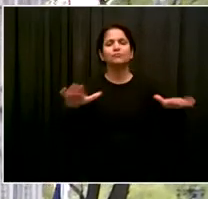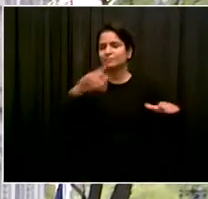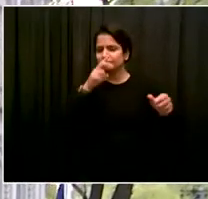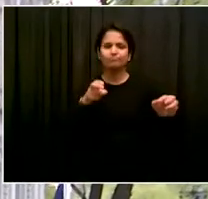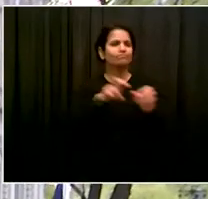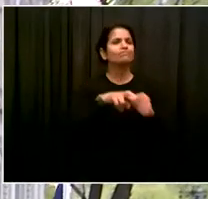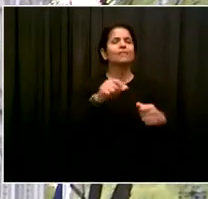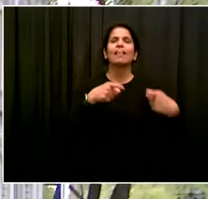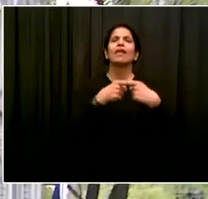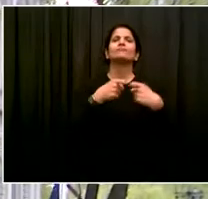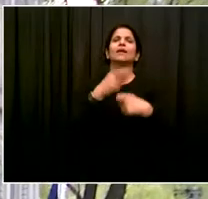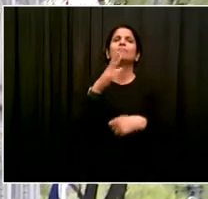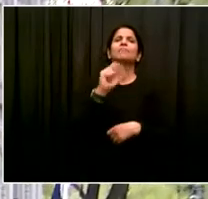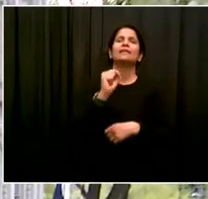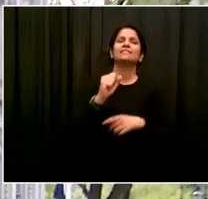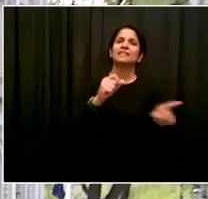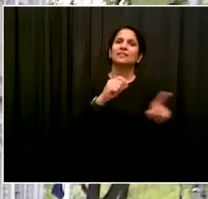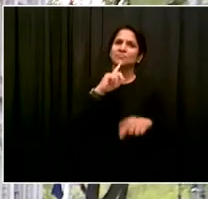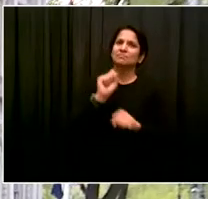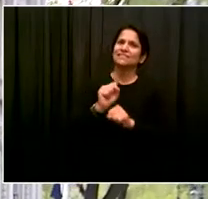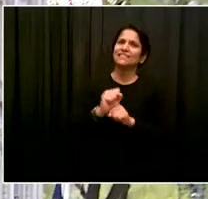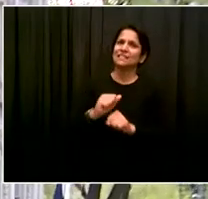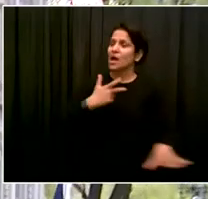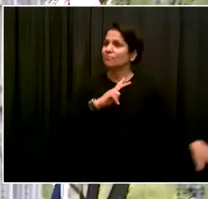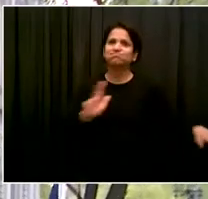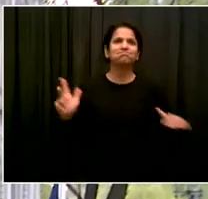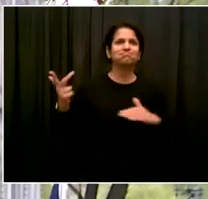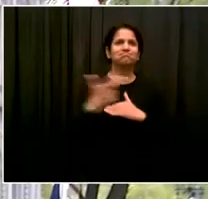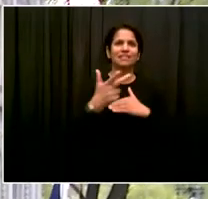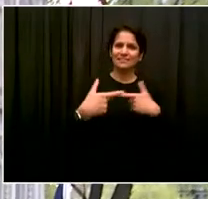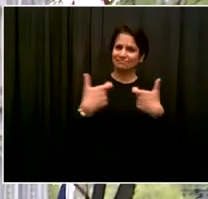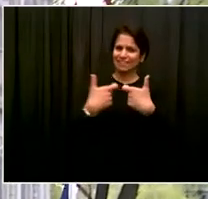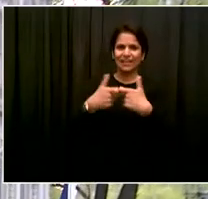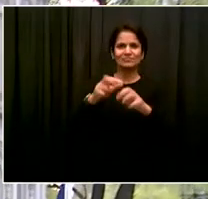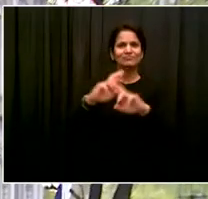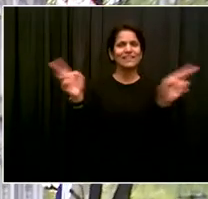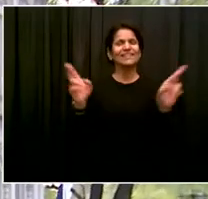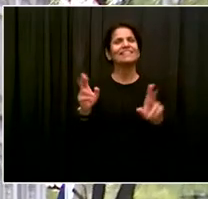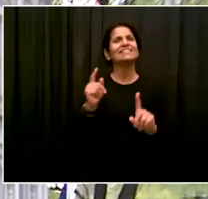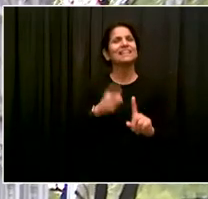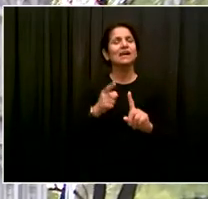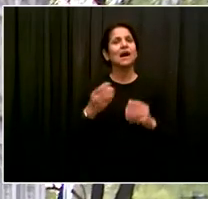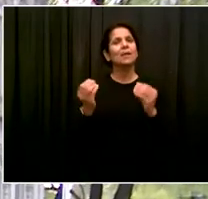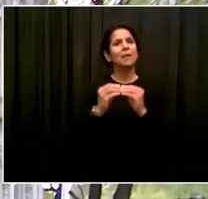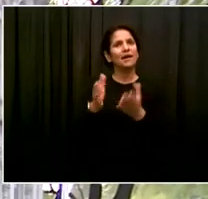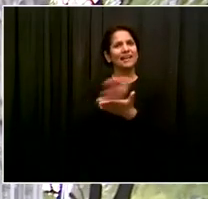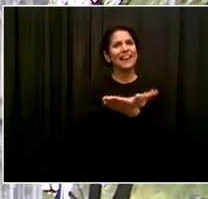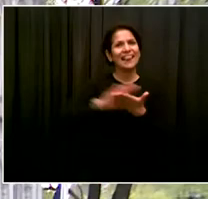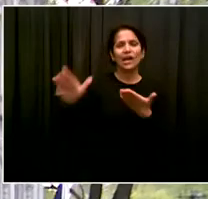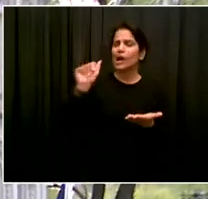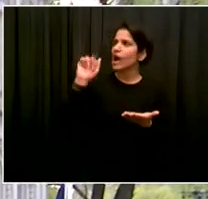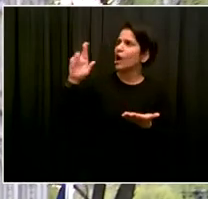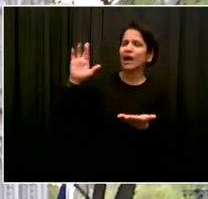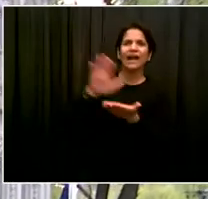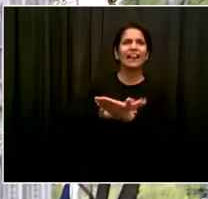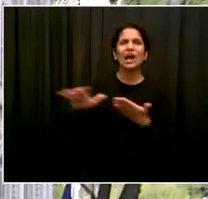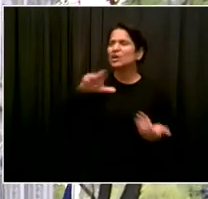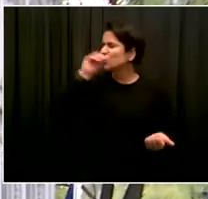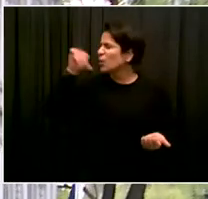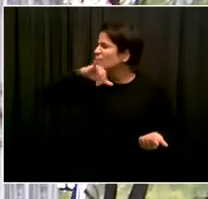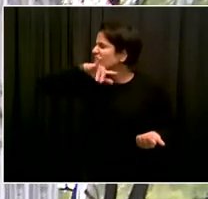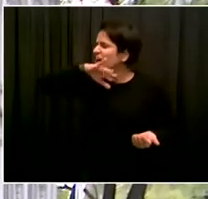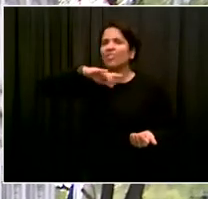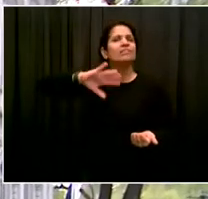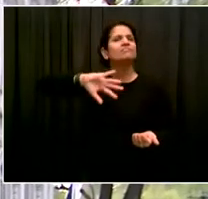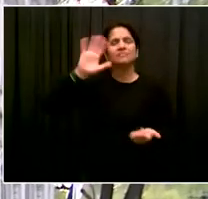buses to the streets of our city. know, electric buses mean clean air for our kids. It means clean air for the neighborhoods where they drive and it's all part of our